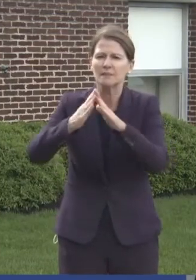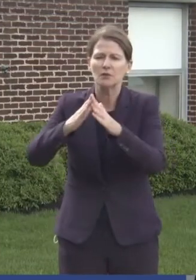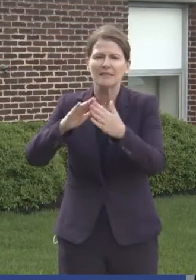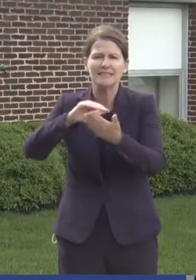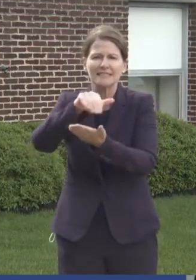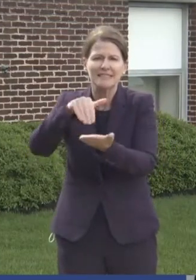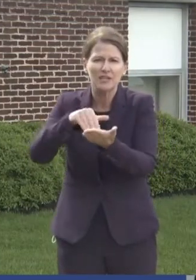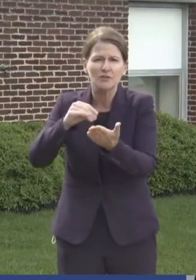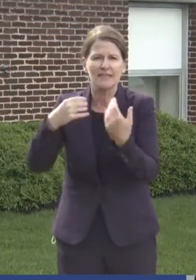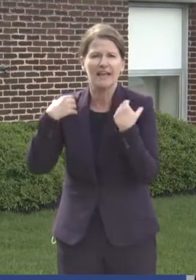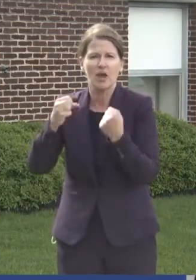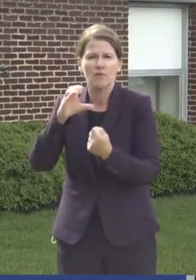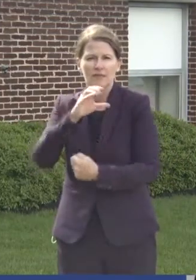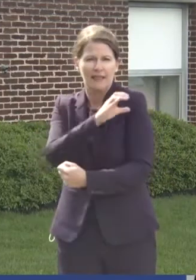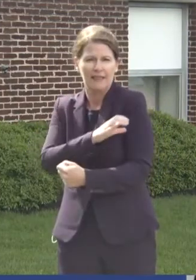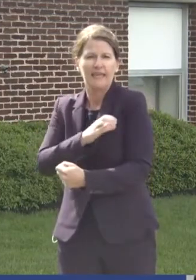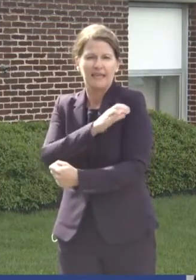health clinics.